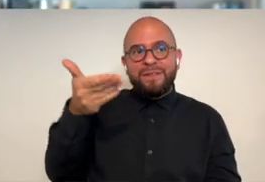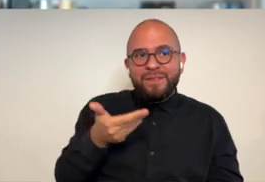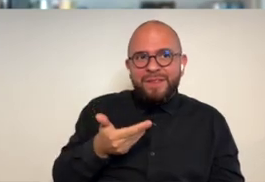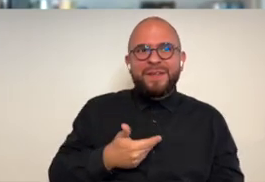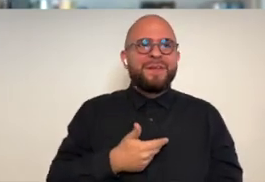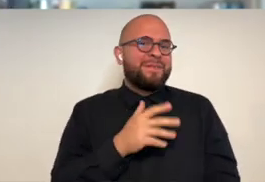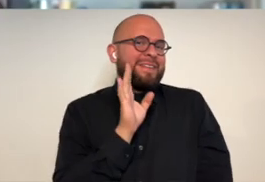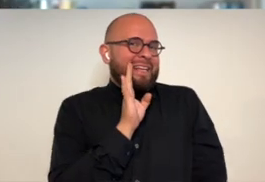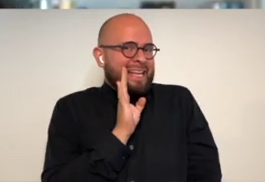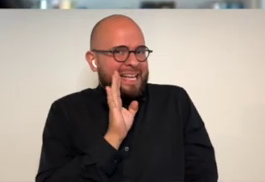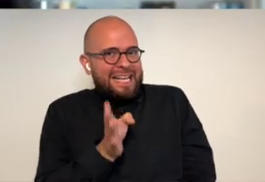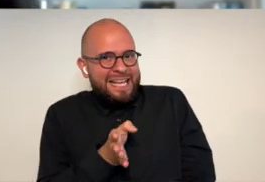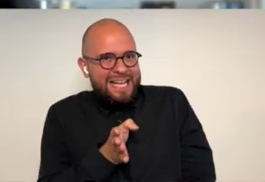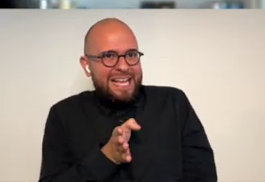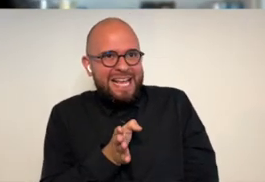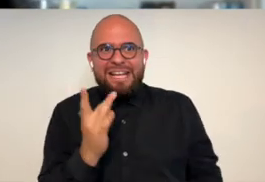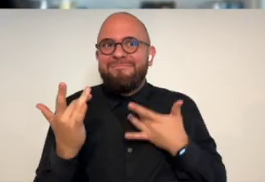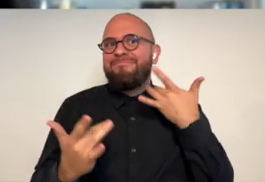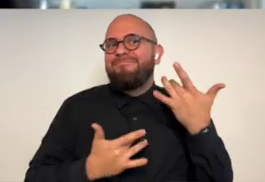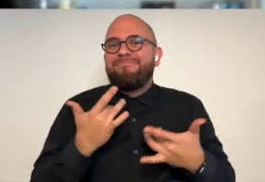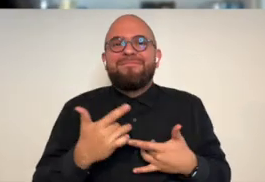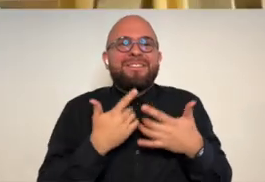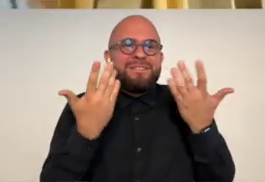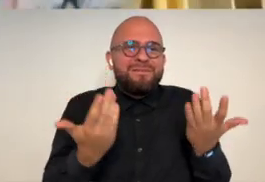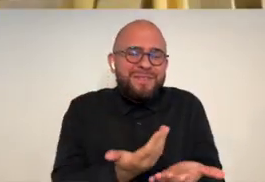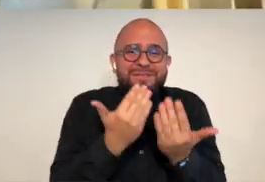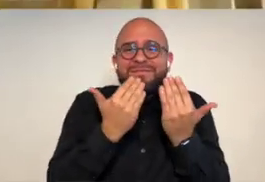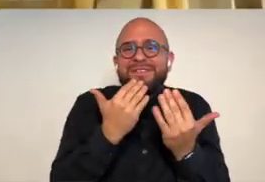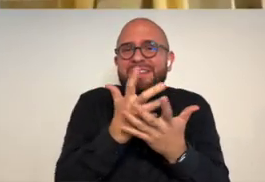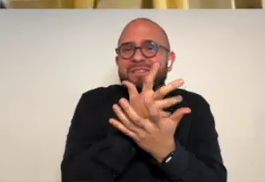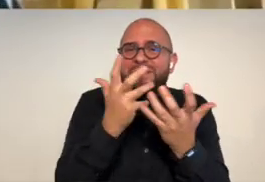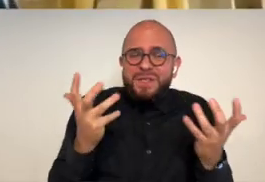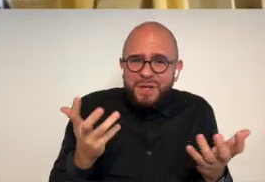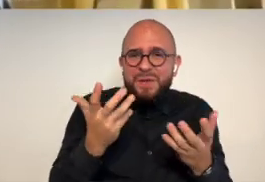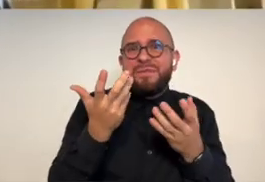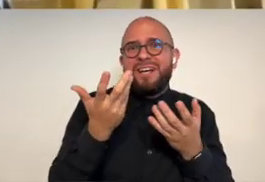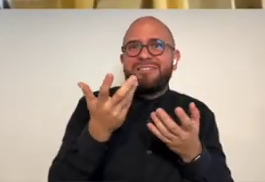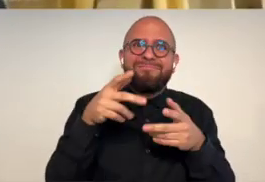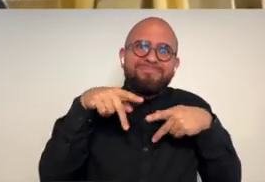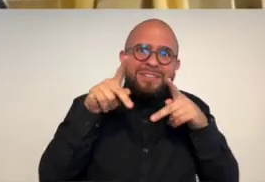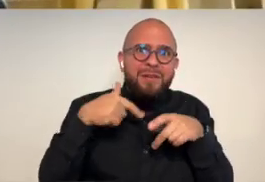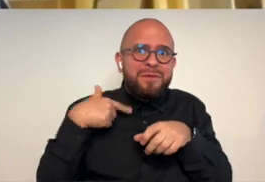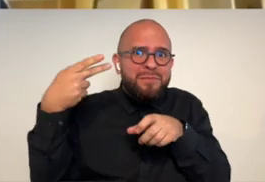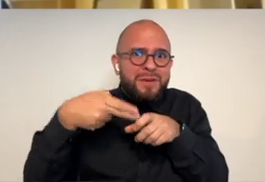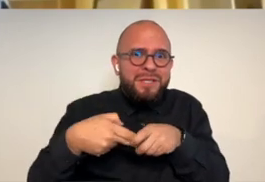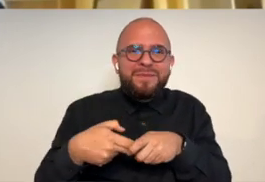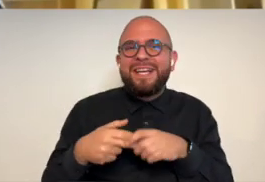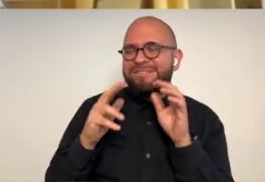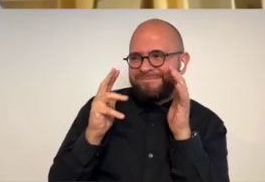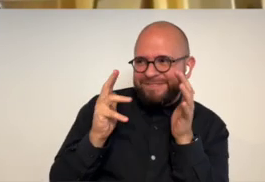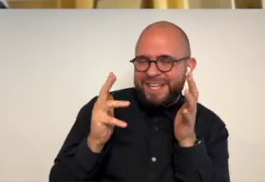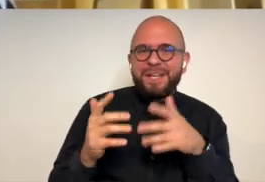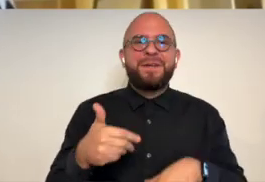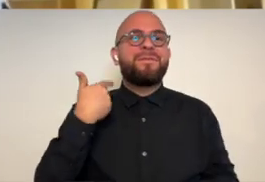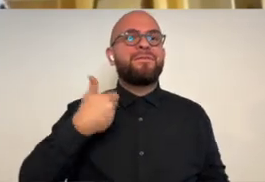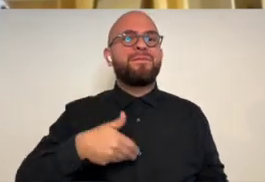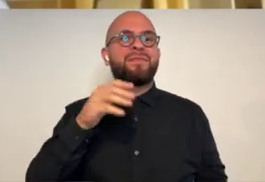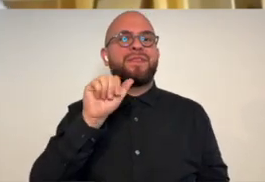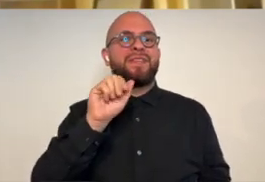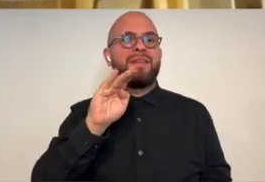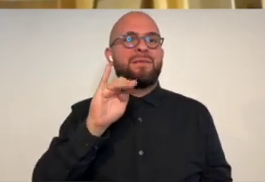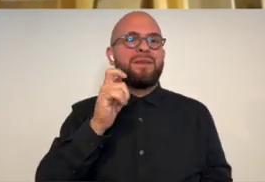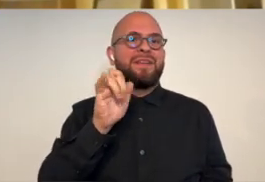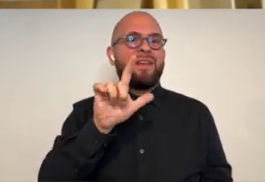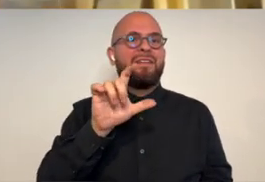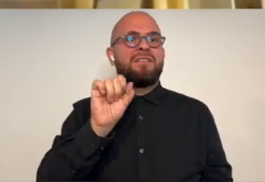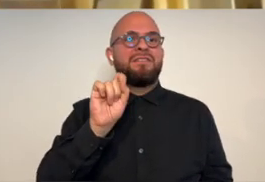and this is abigail welcome hi it's it's good it's really really exciting to be here and thank you so much for